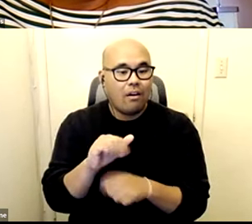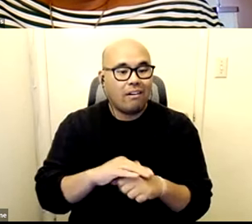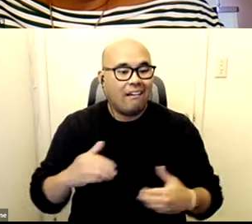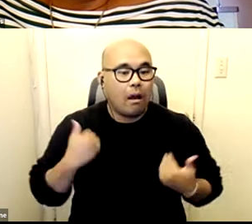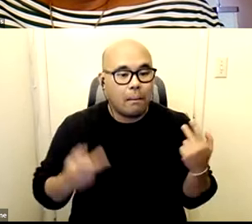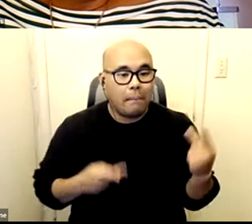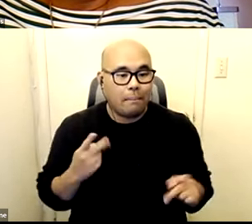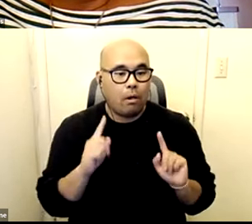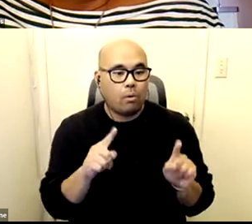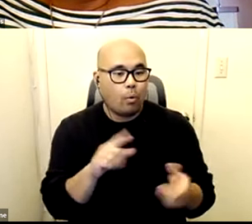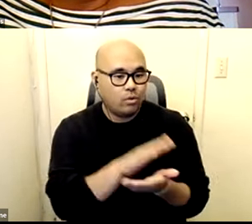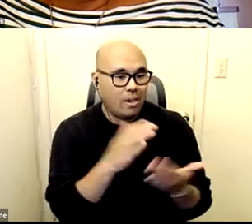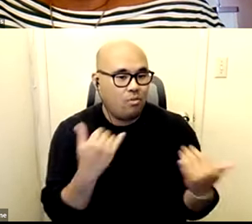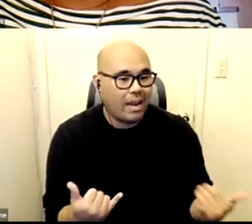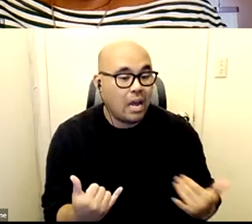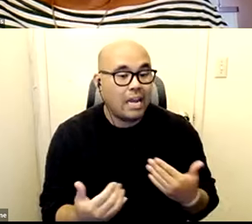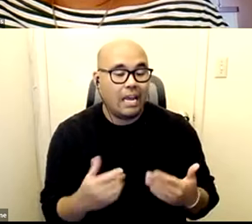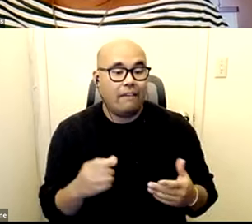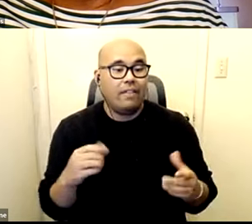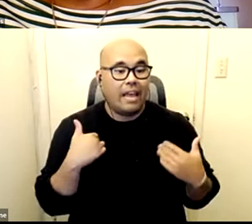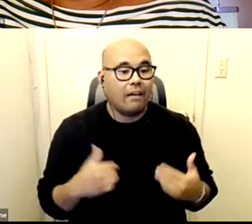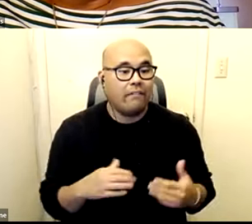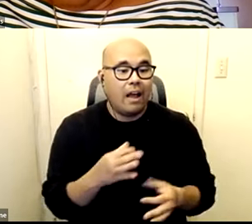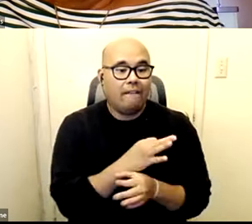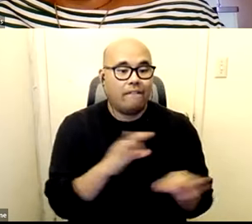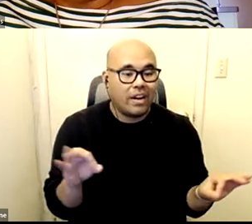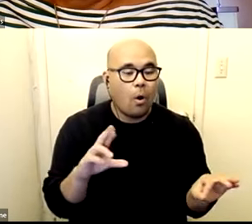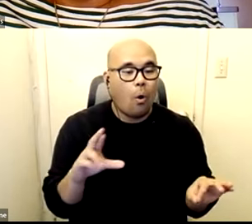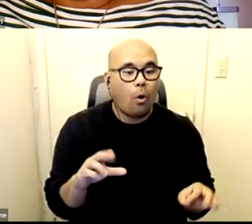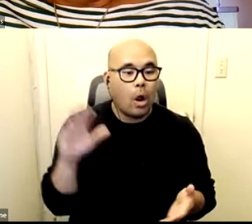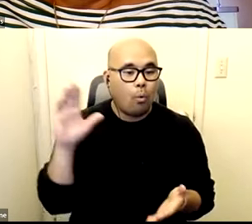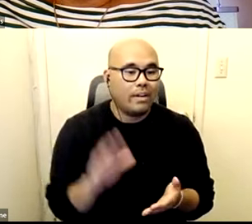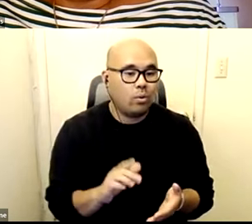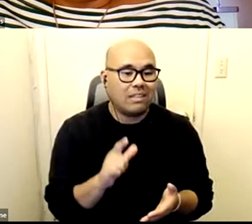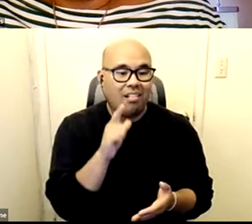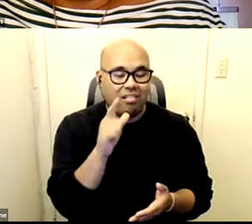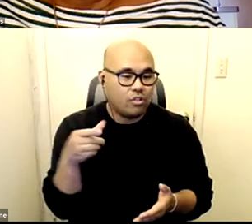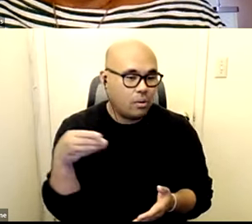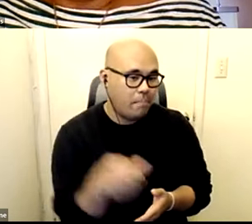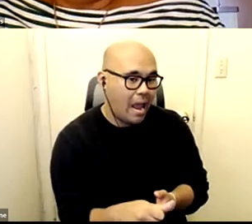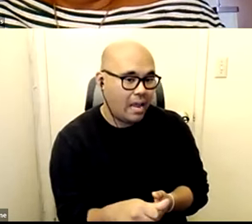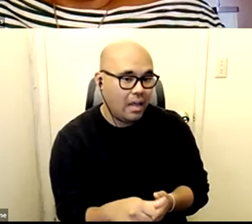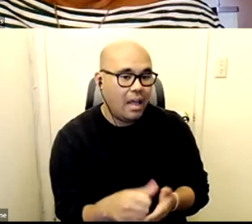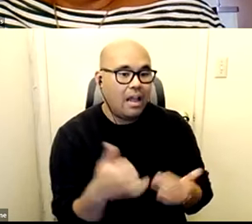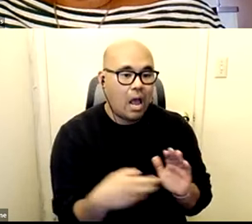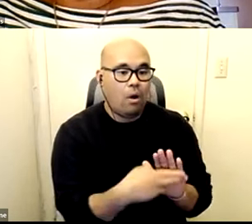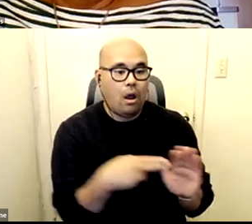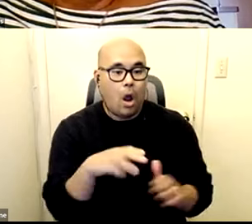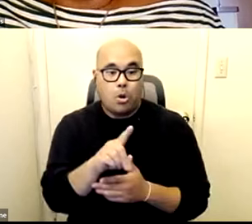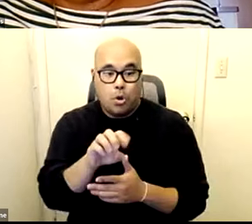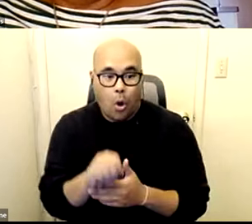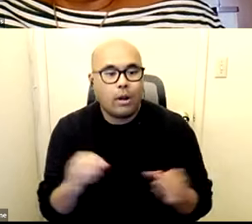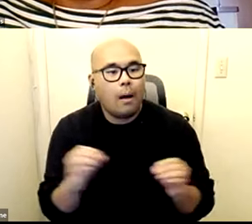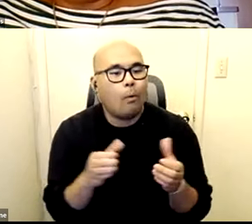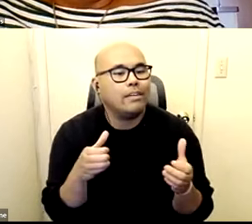are in school if they're on free or reduced price lunch to code them as being more likely to then have criminal legal system involvement or